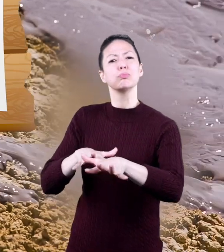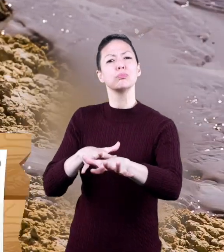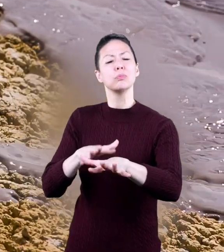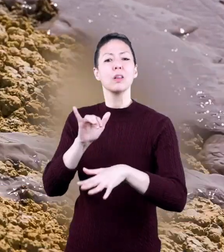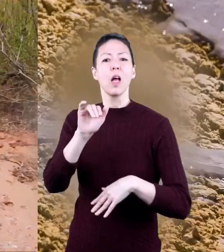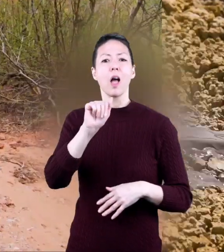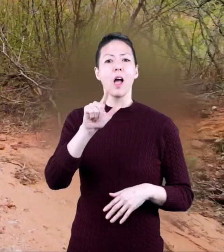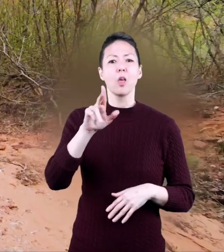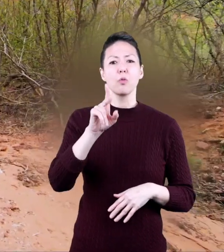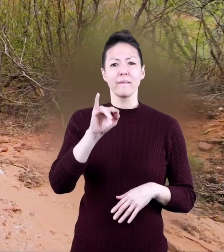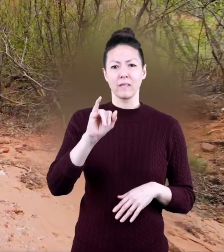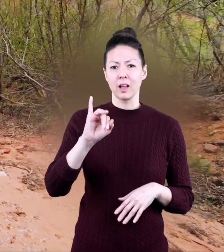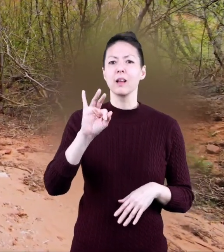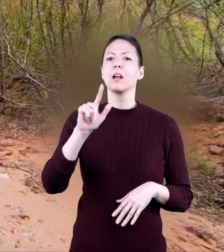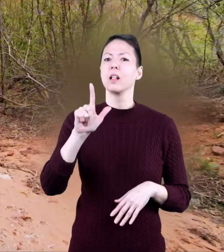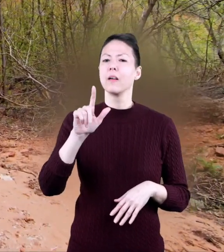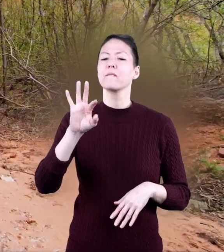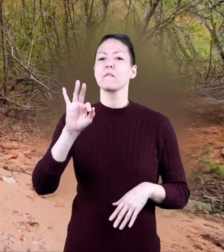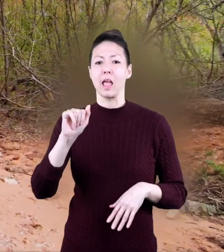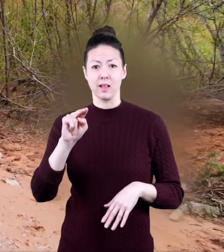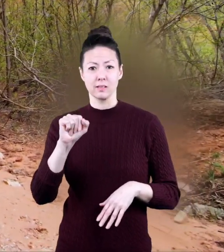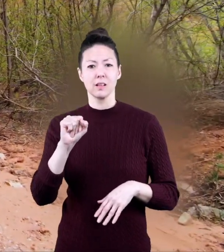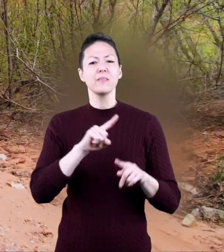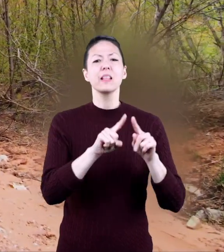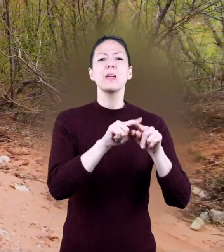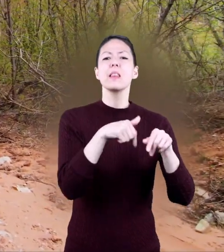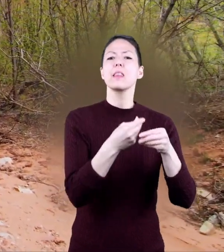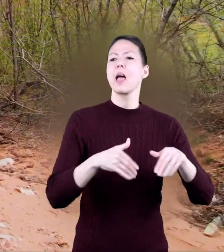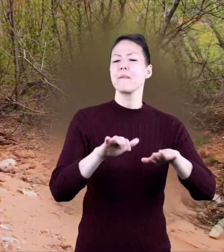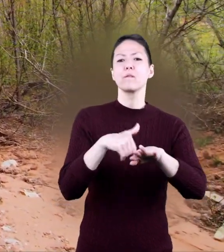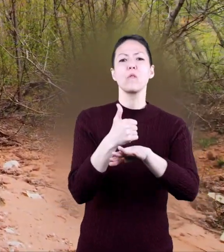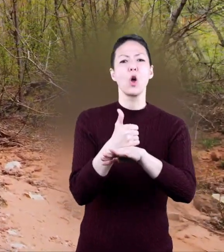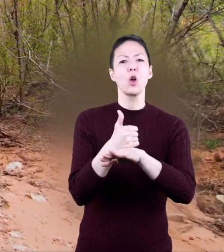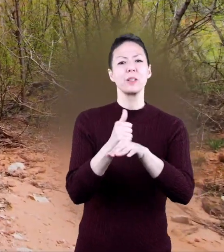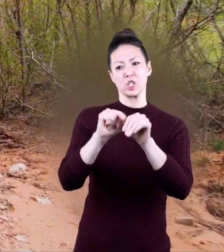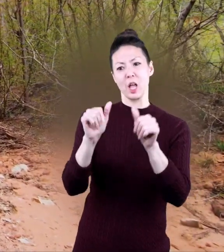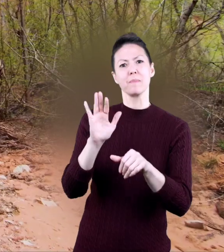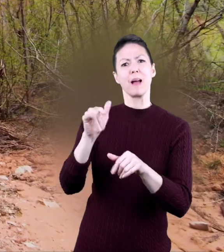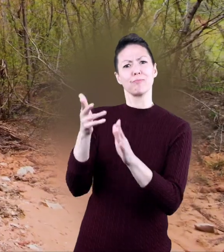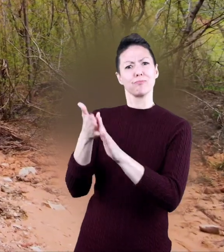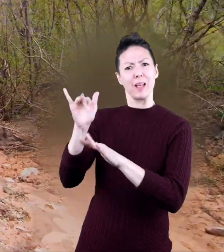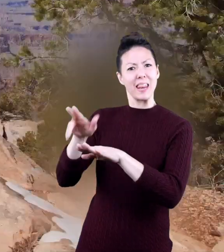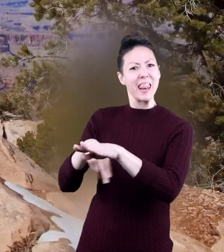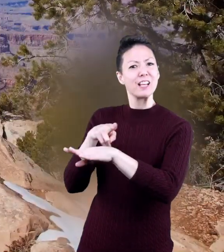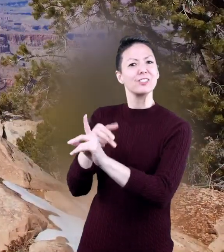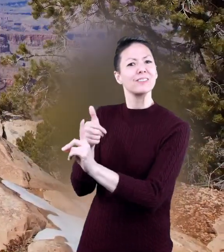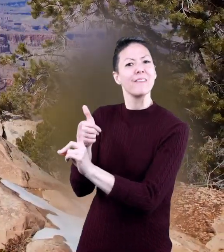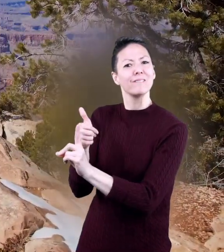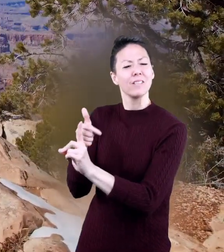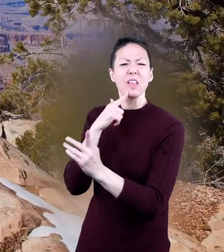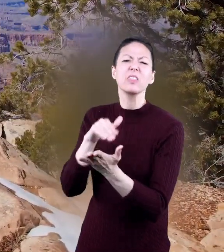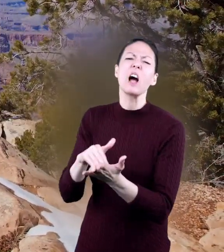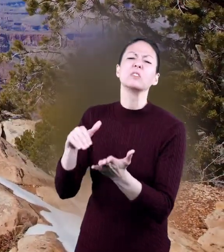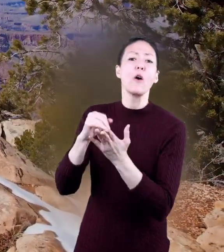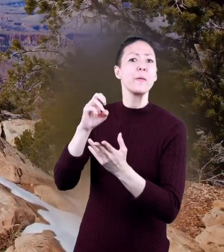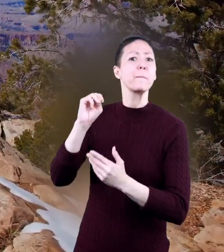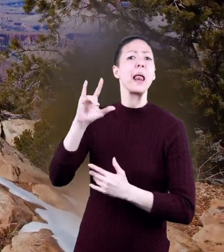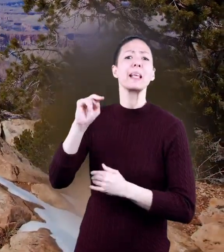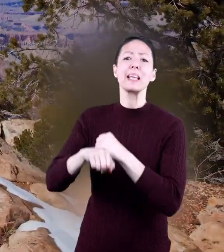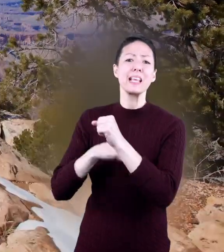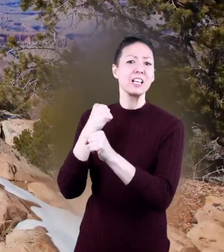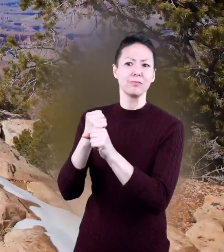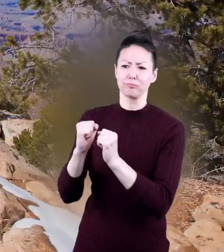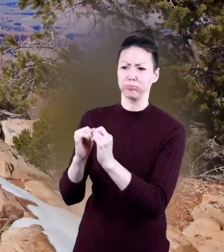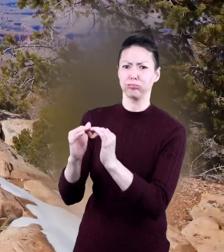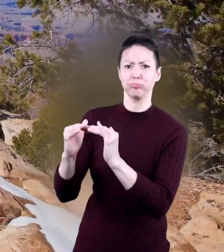Like alluvial fans, other landforms are shaped by nature too, and can take thousands or even